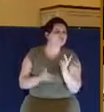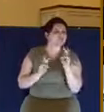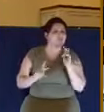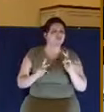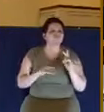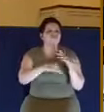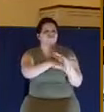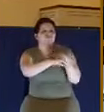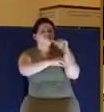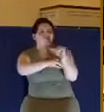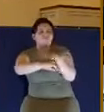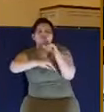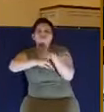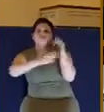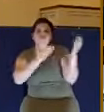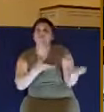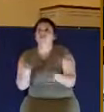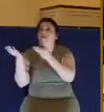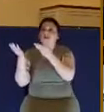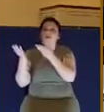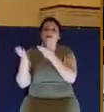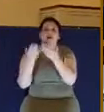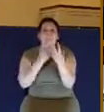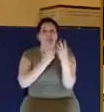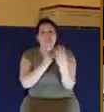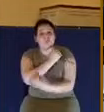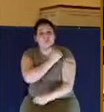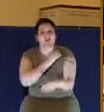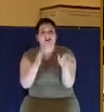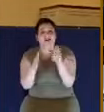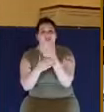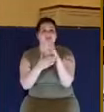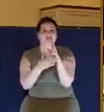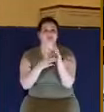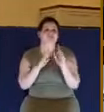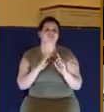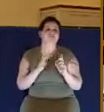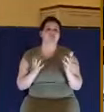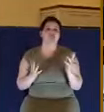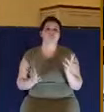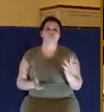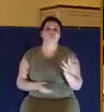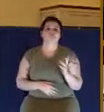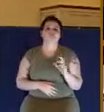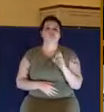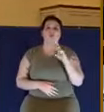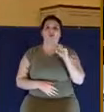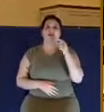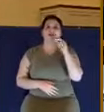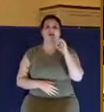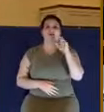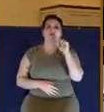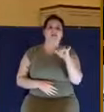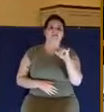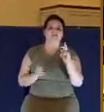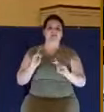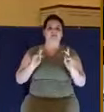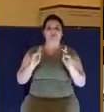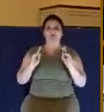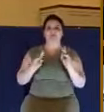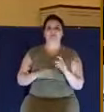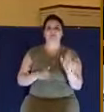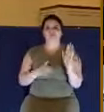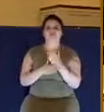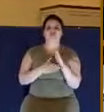poor, average, ordinary people to be a part of his kingdom for the most part. He takes the weak, he makes them